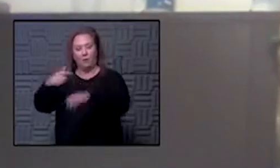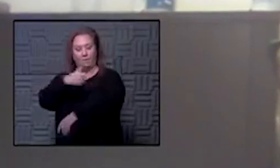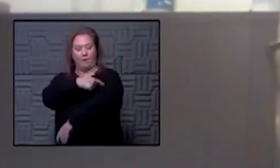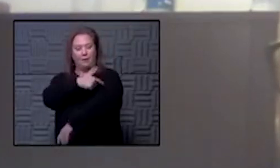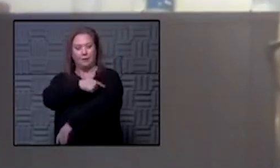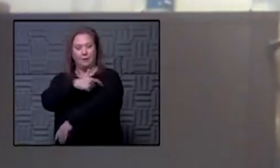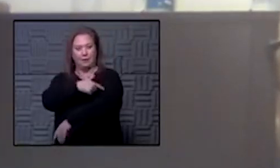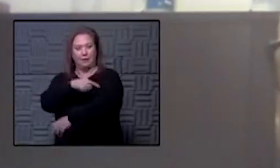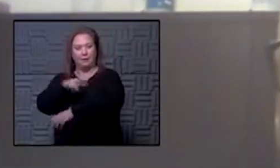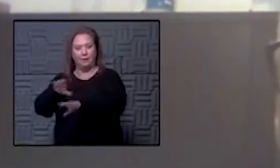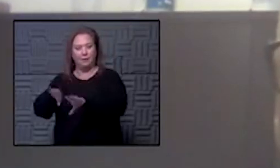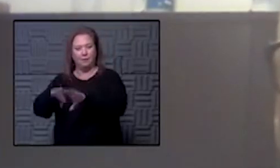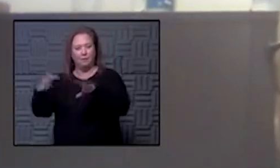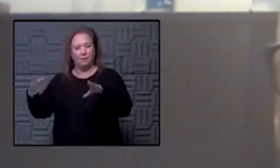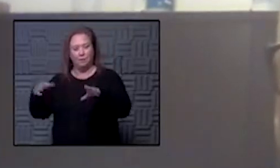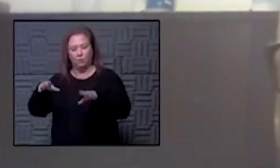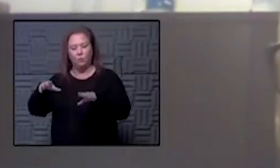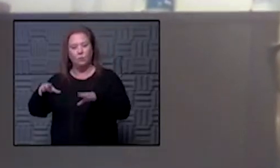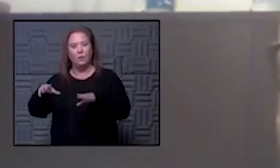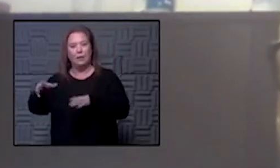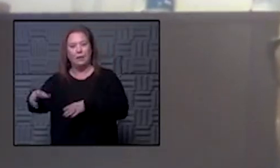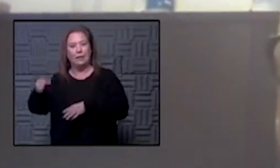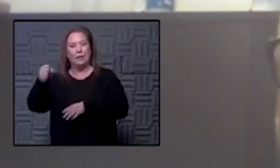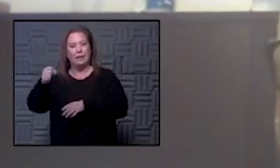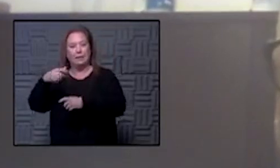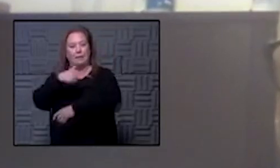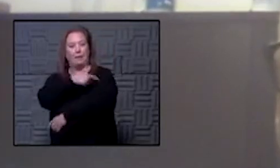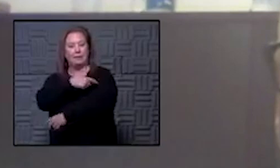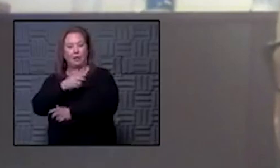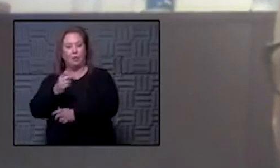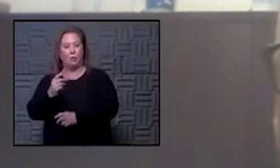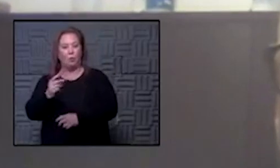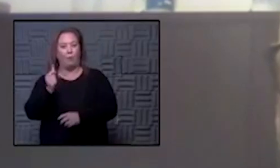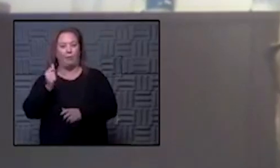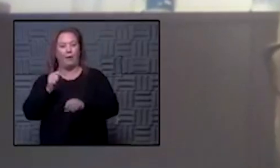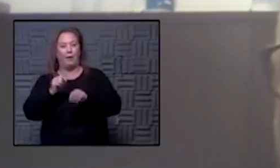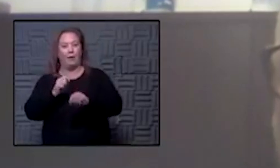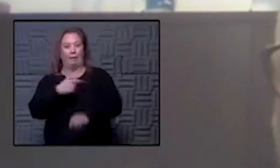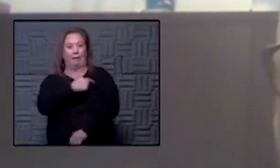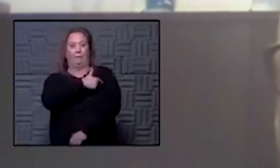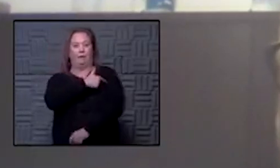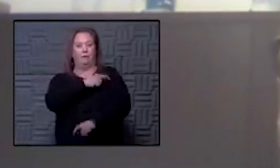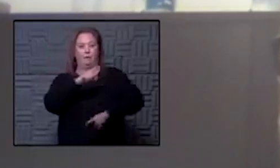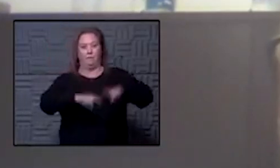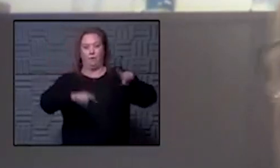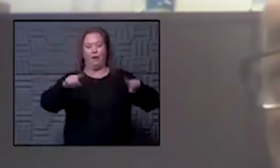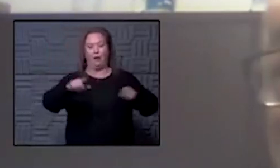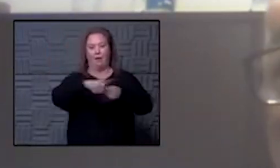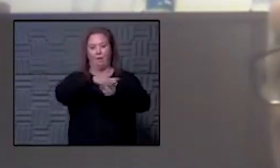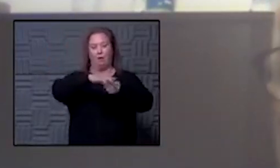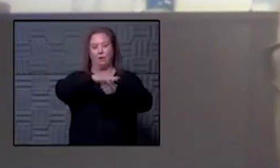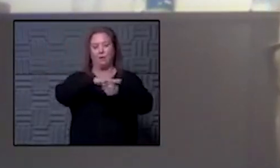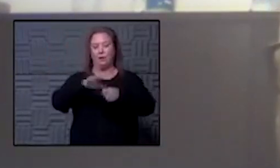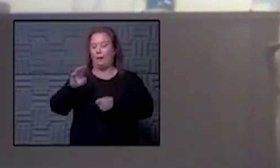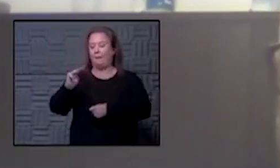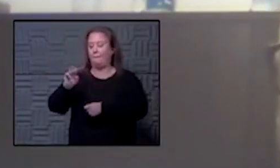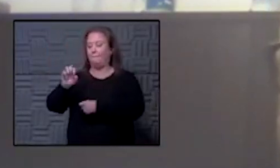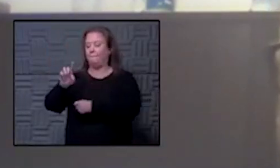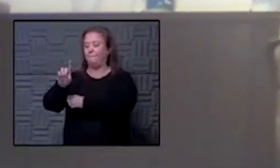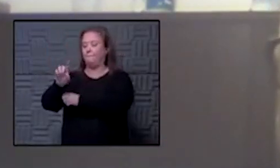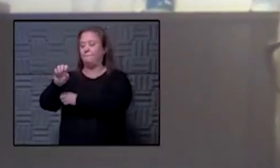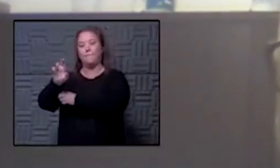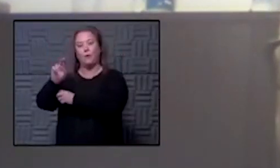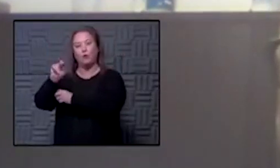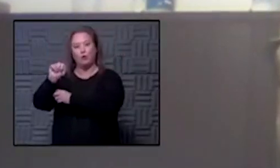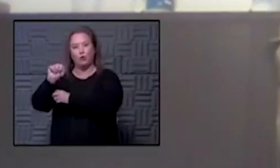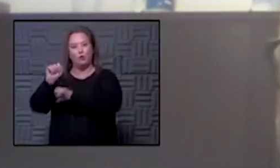containers and get some vaccine out and quickly get it dispersed to various areas the Moderna vaccine being at